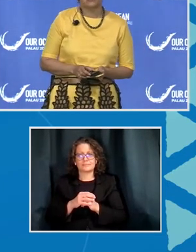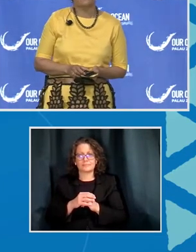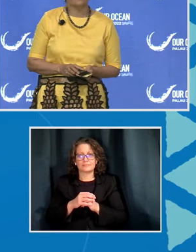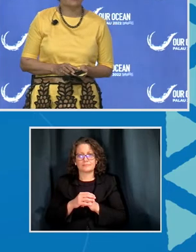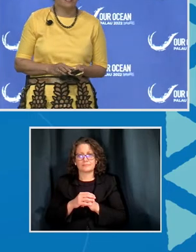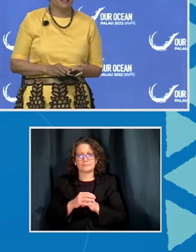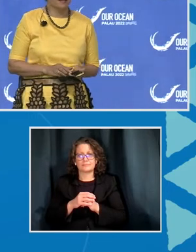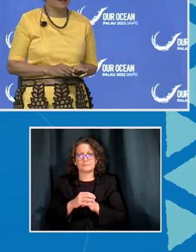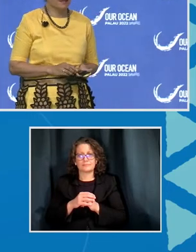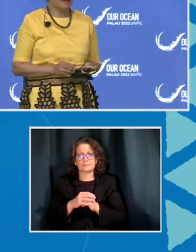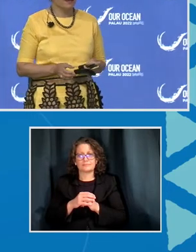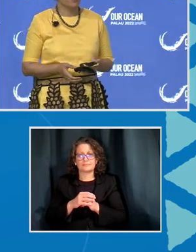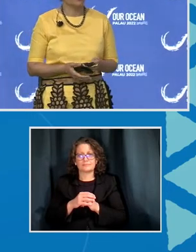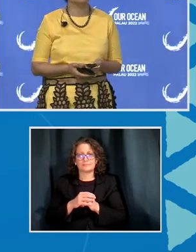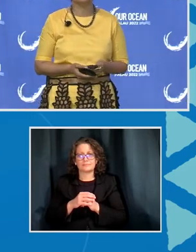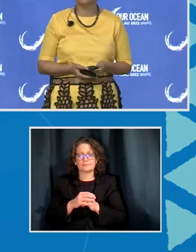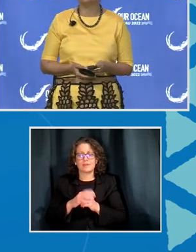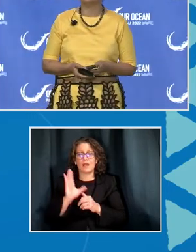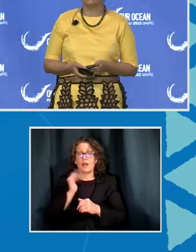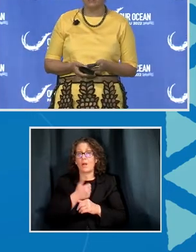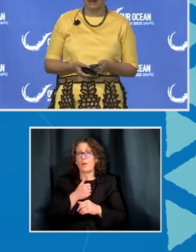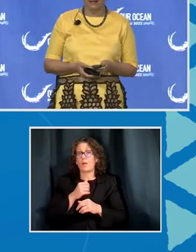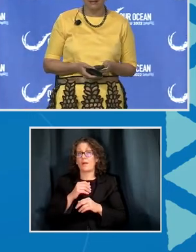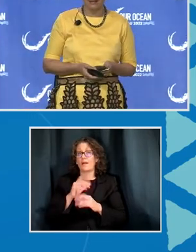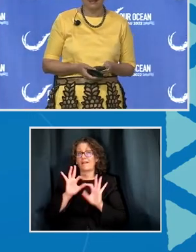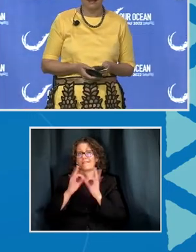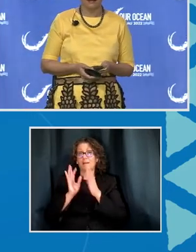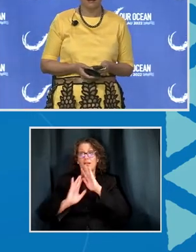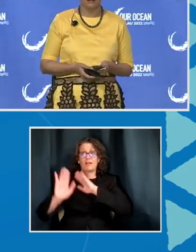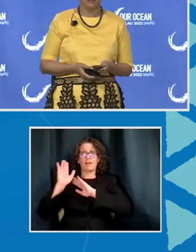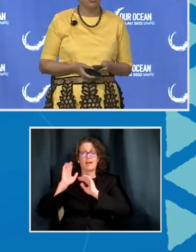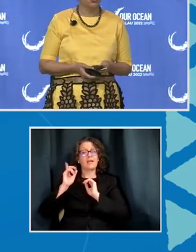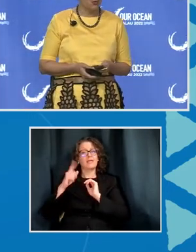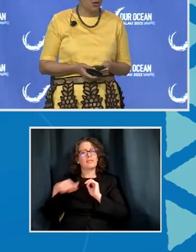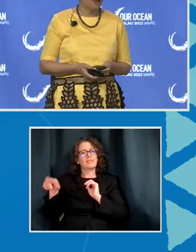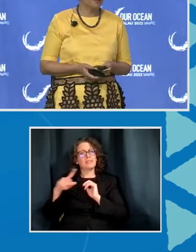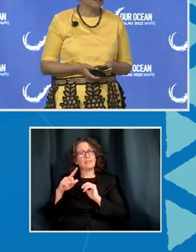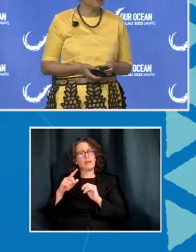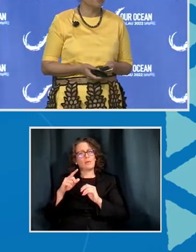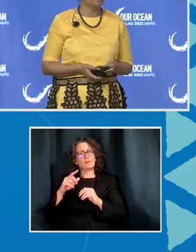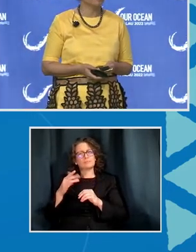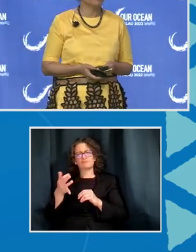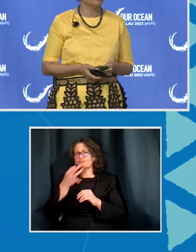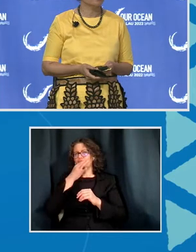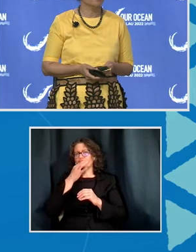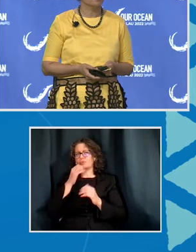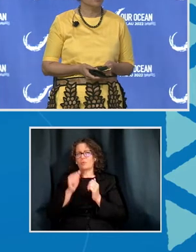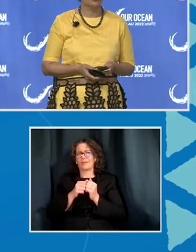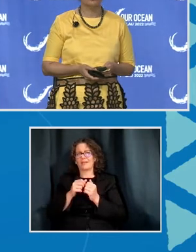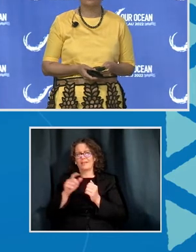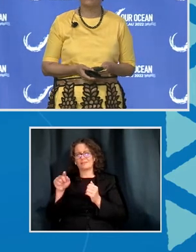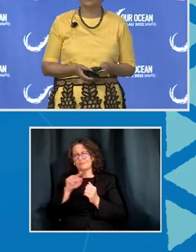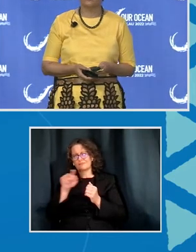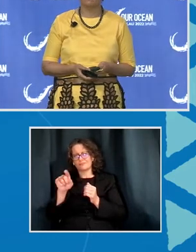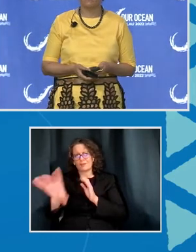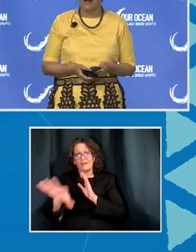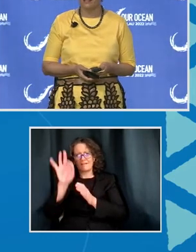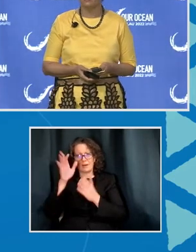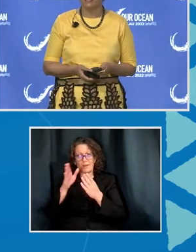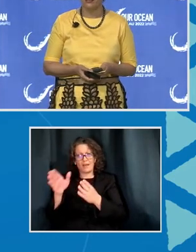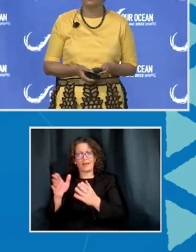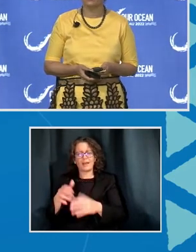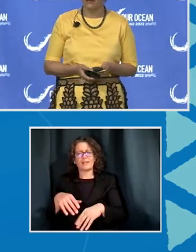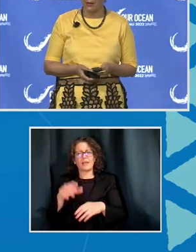Our ancestors were skilled navigators who worked together to traverse